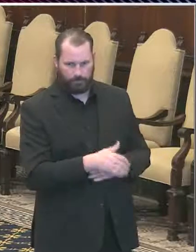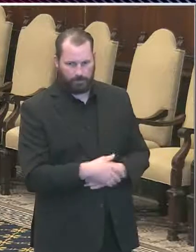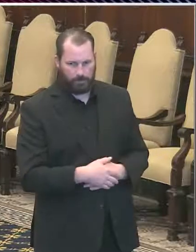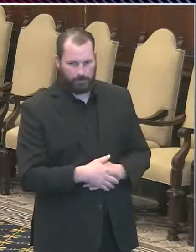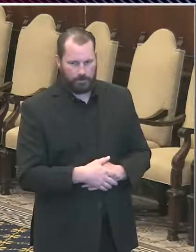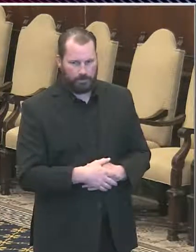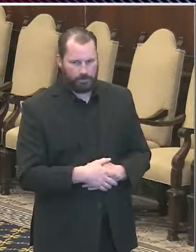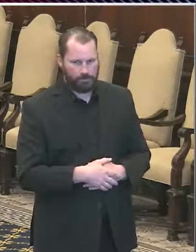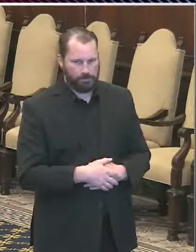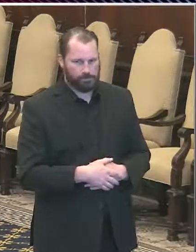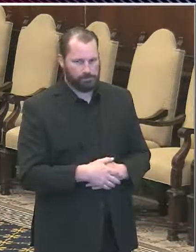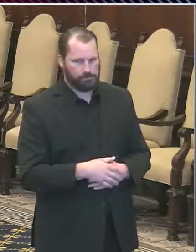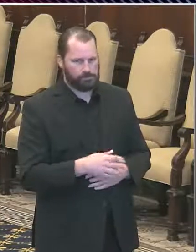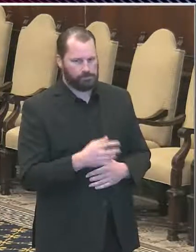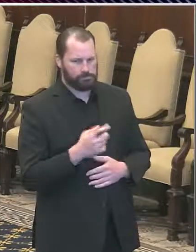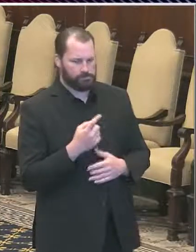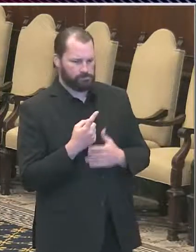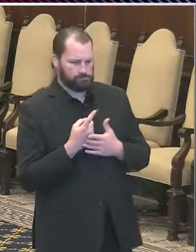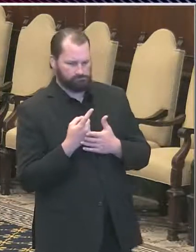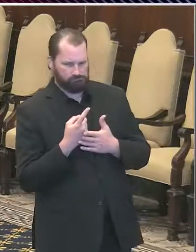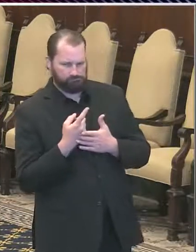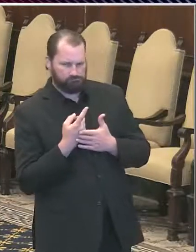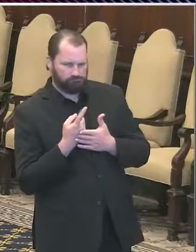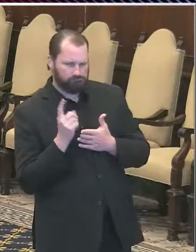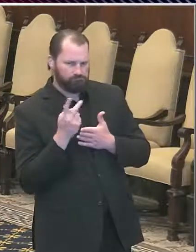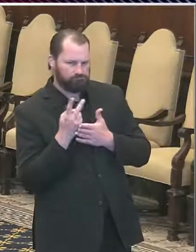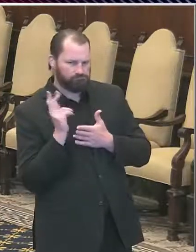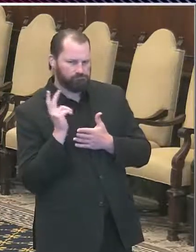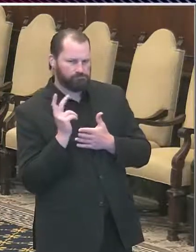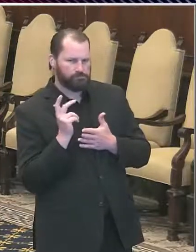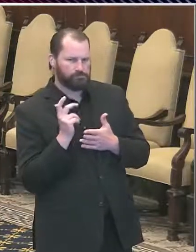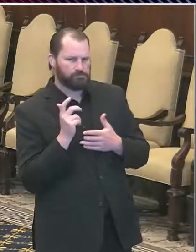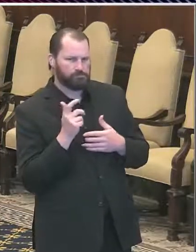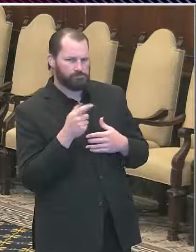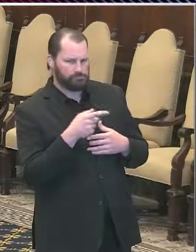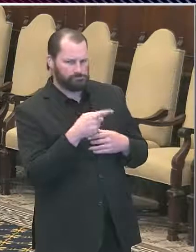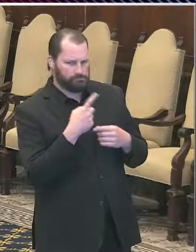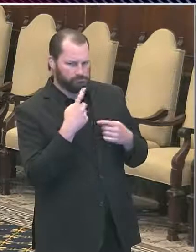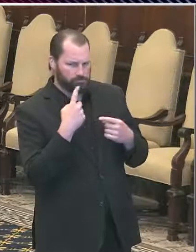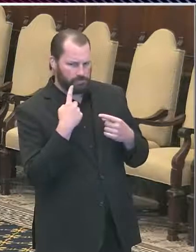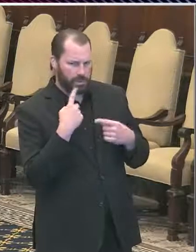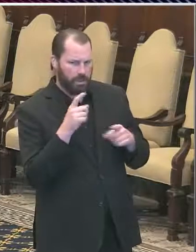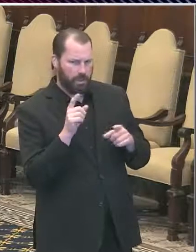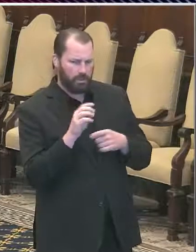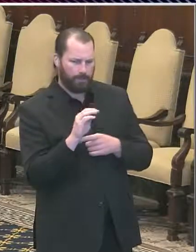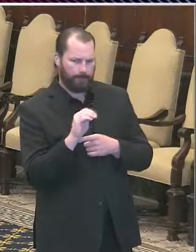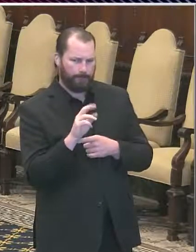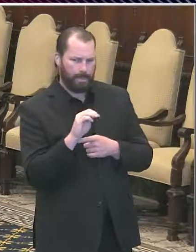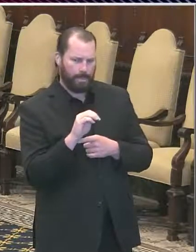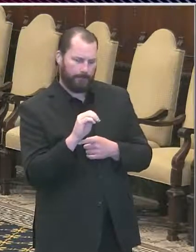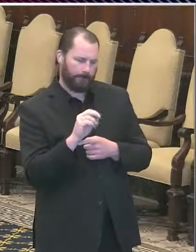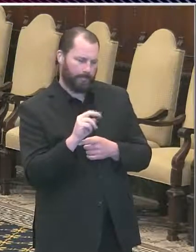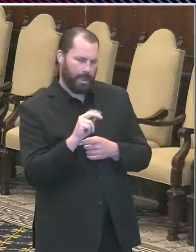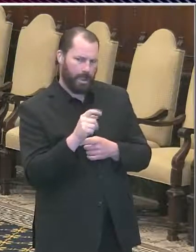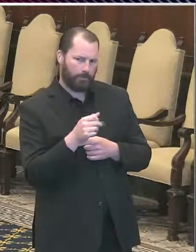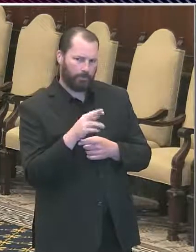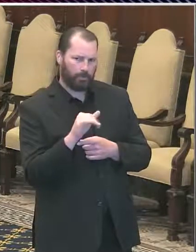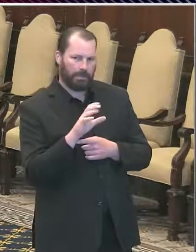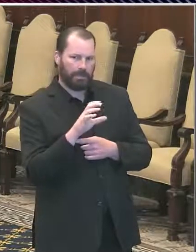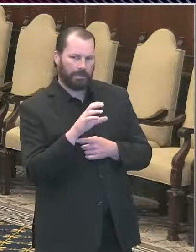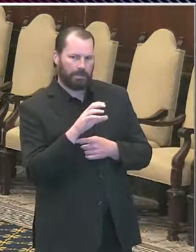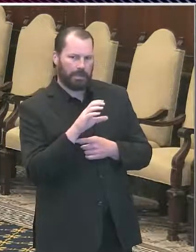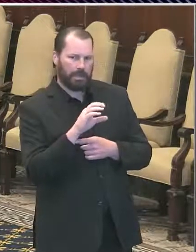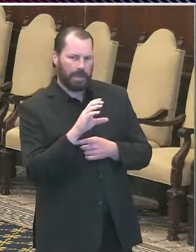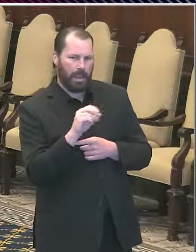weeks ago I think when it was announced that Montgomery County had done that testing you know beyond just the shortage of